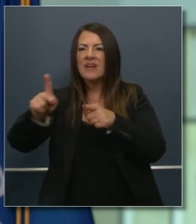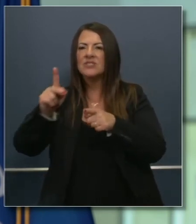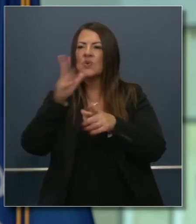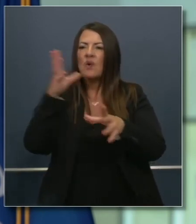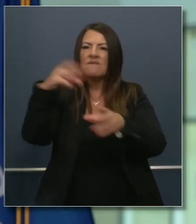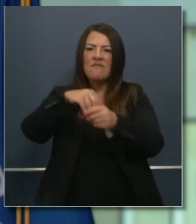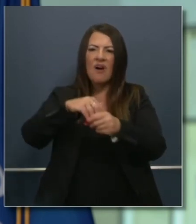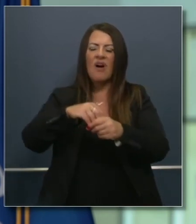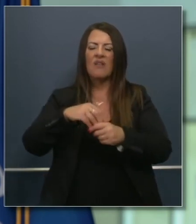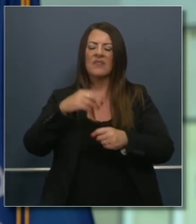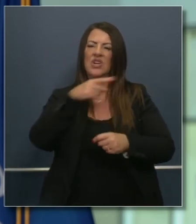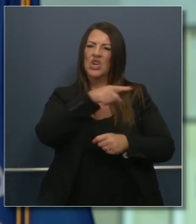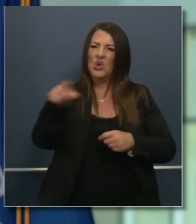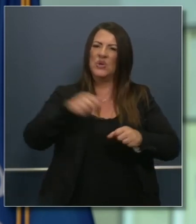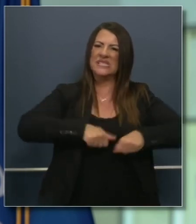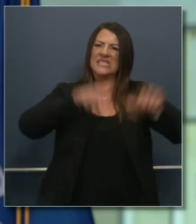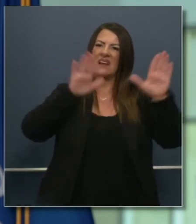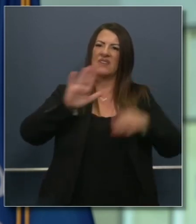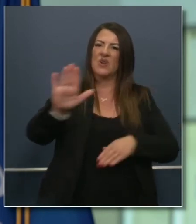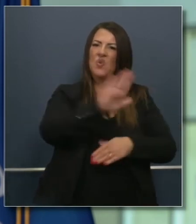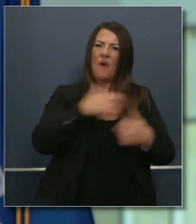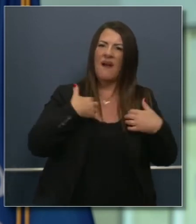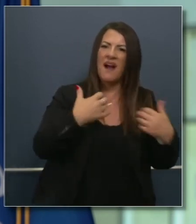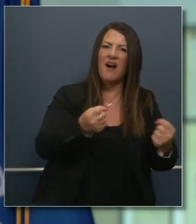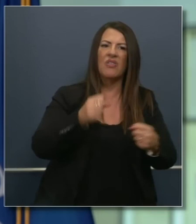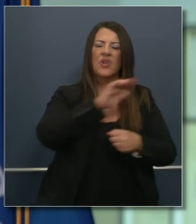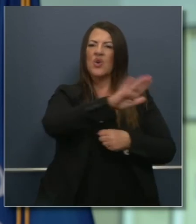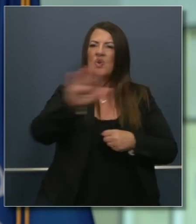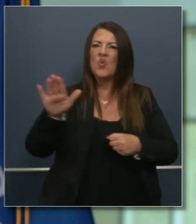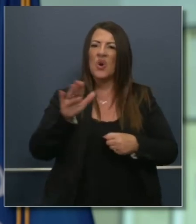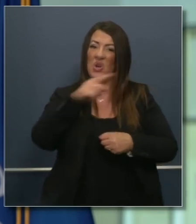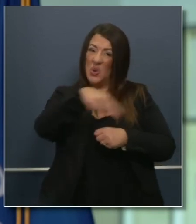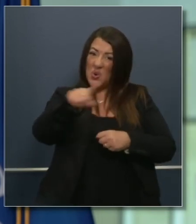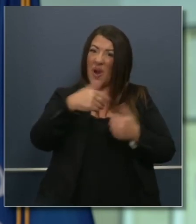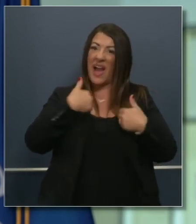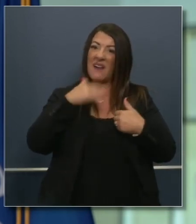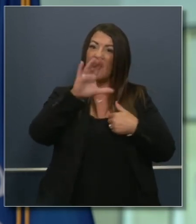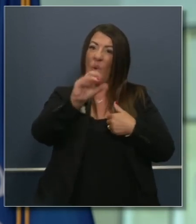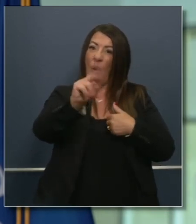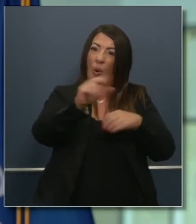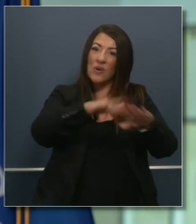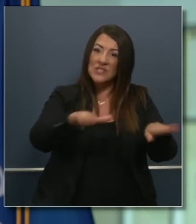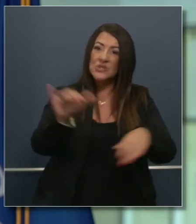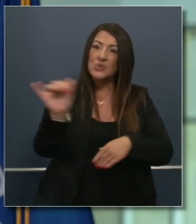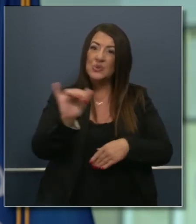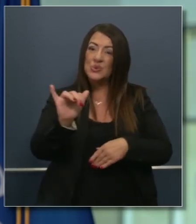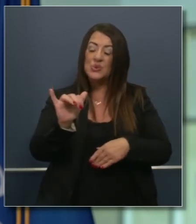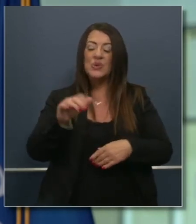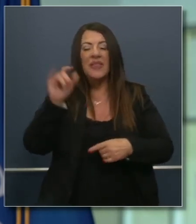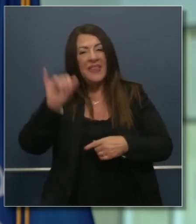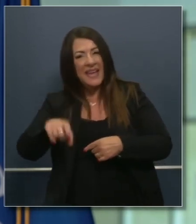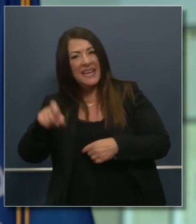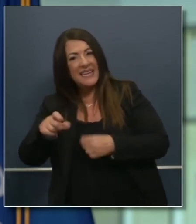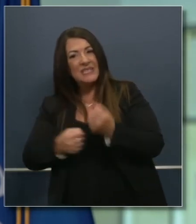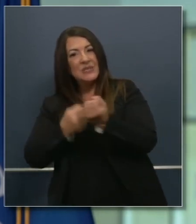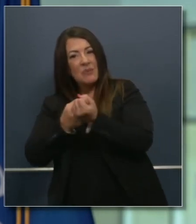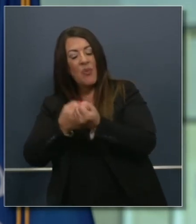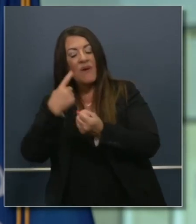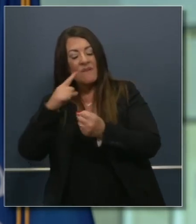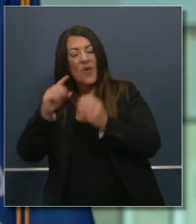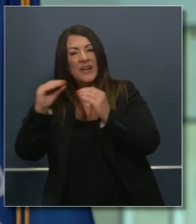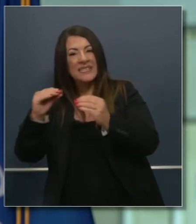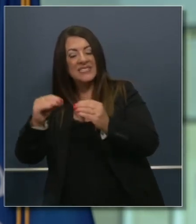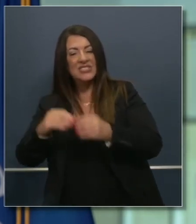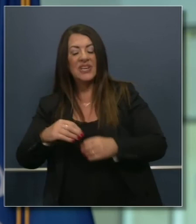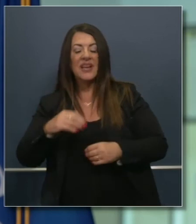your own concern about your own personal health. Many of you have kids yourself that need support in addition to